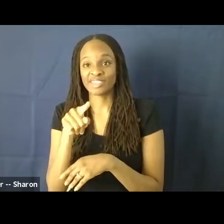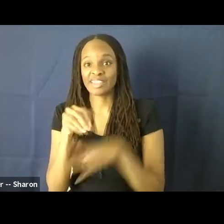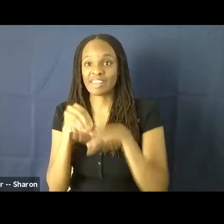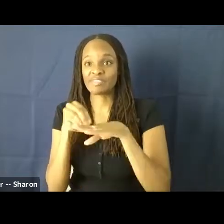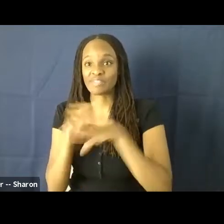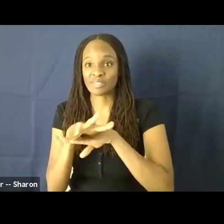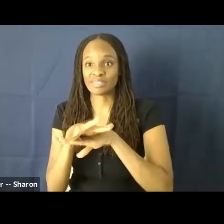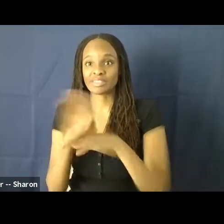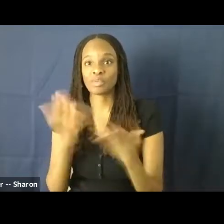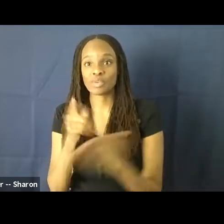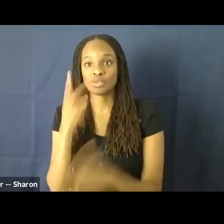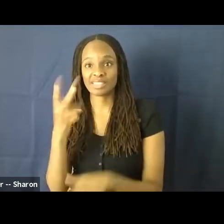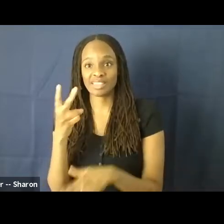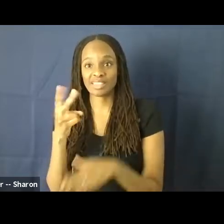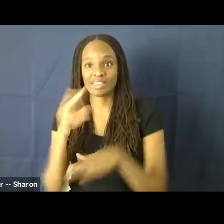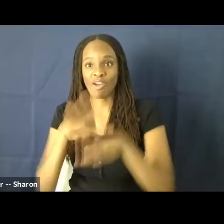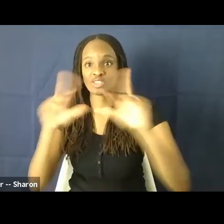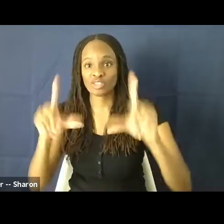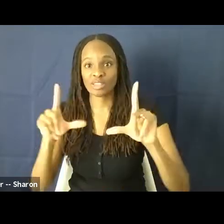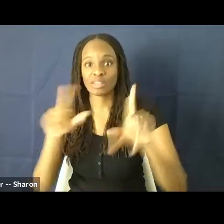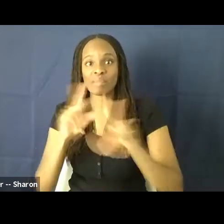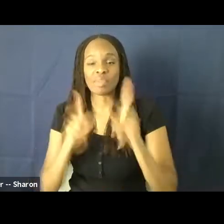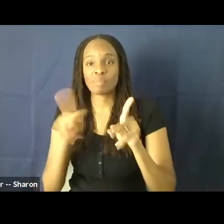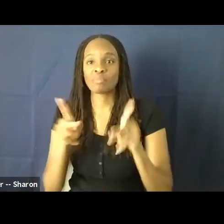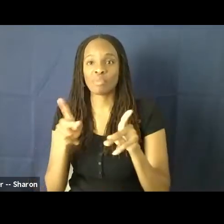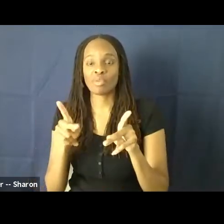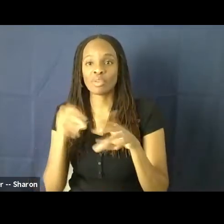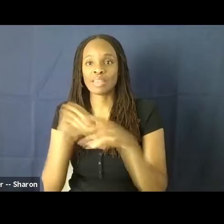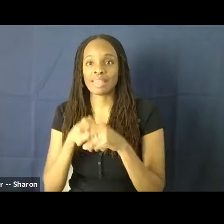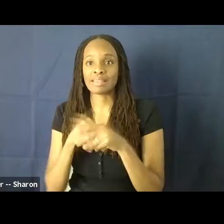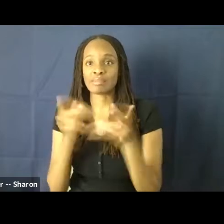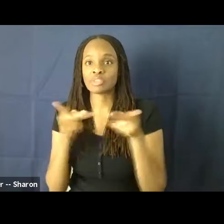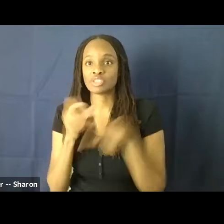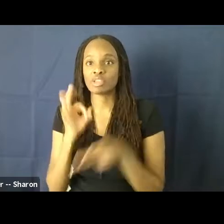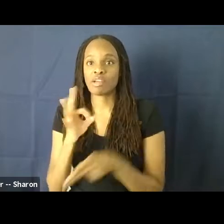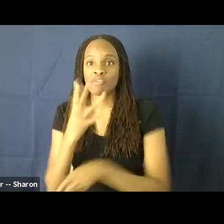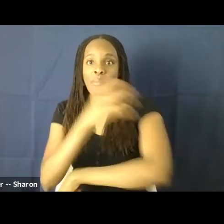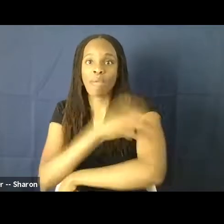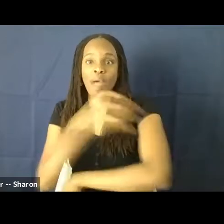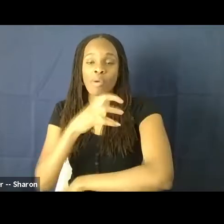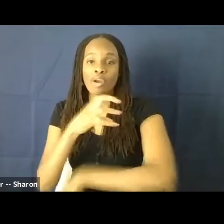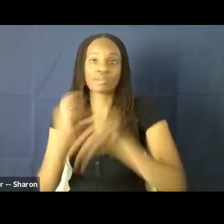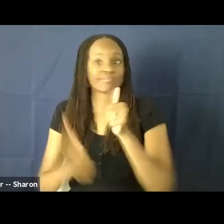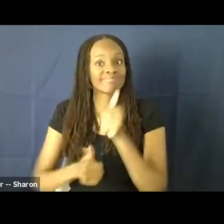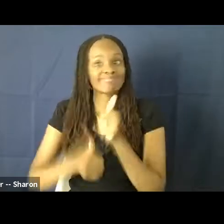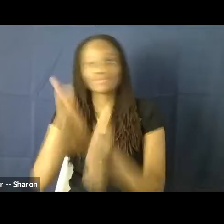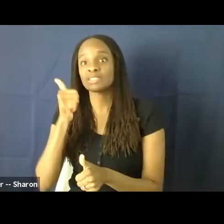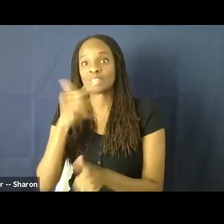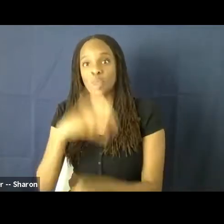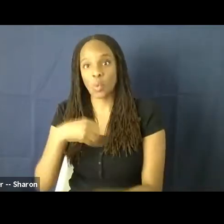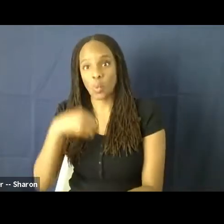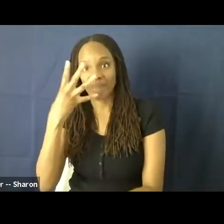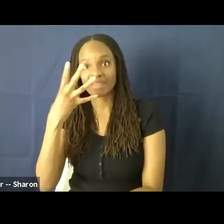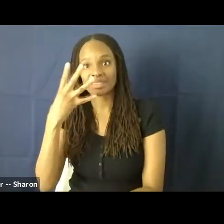The people in positions of power are overwhelmingly white and male.